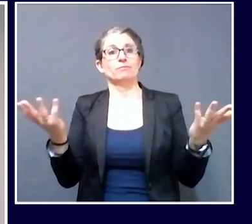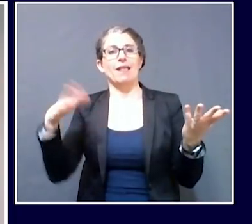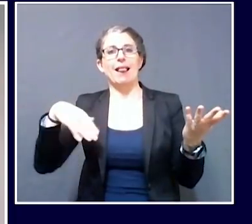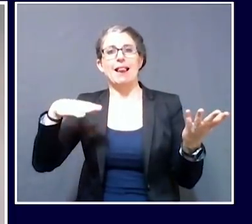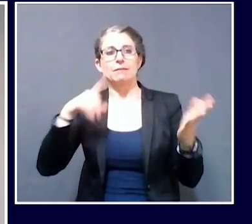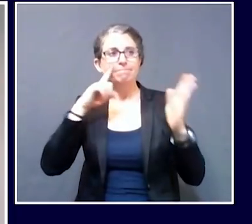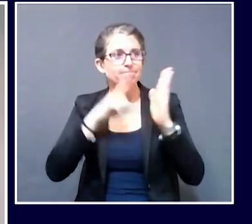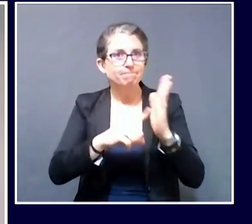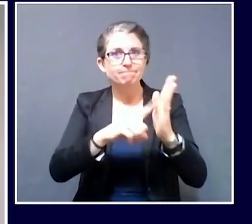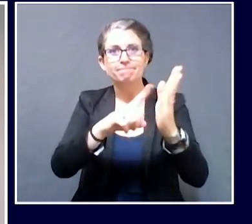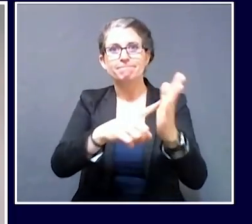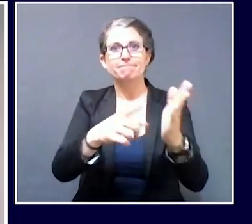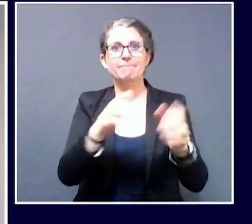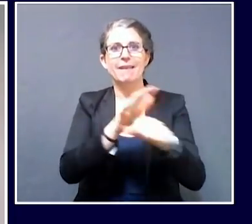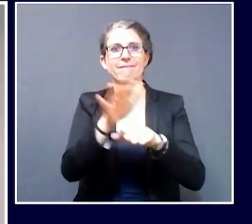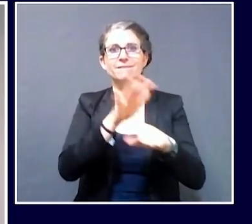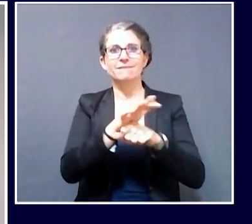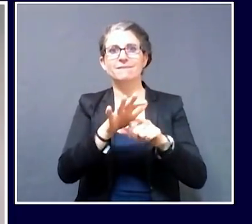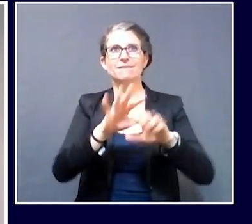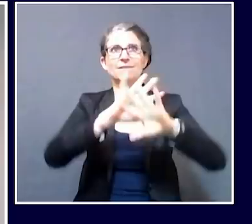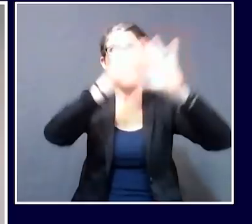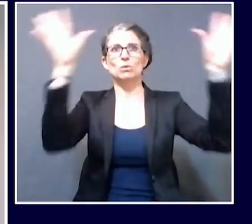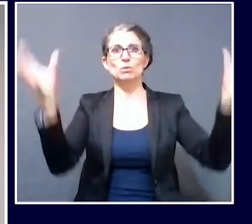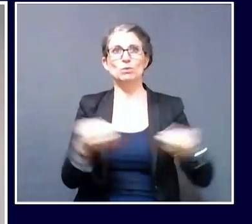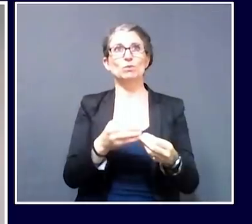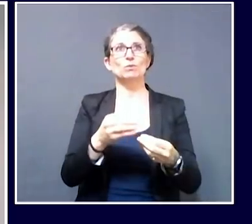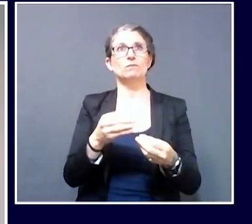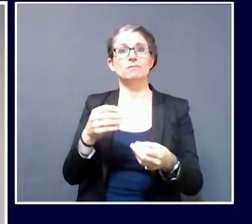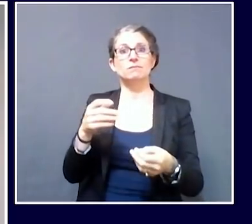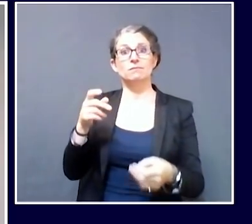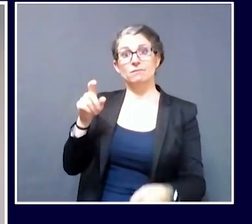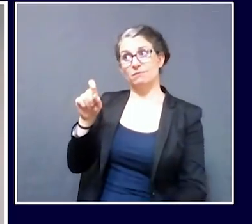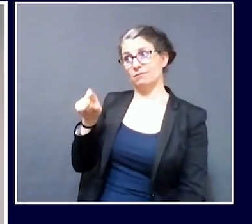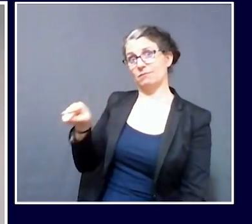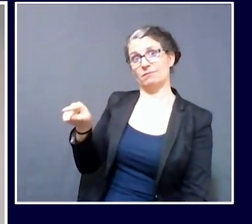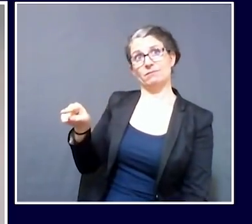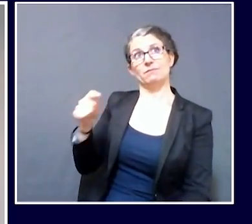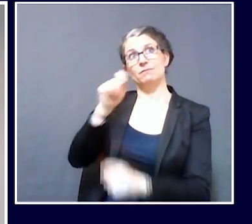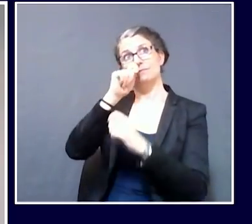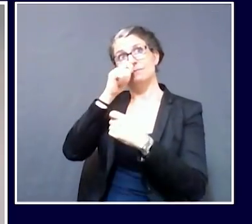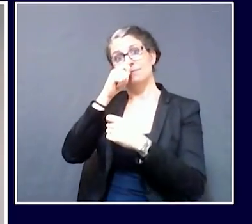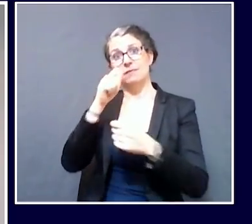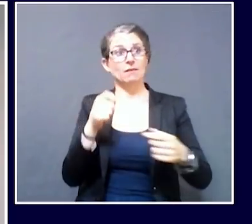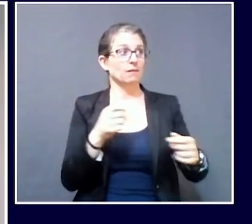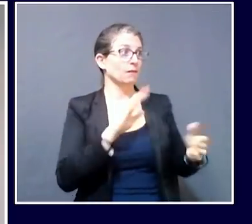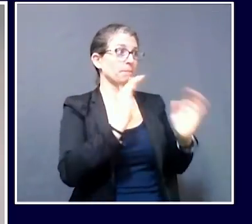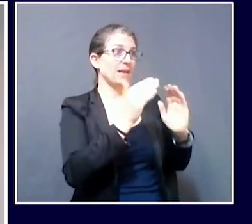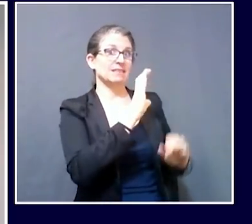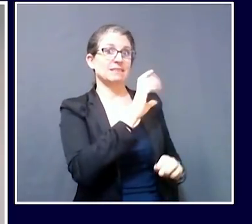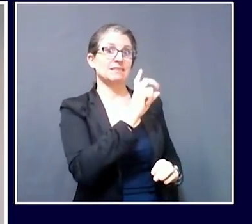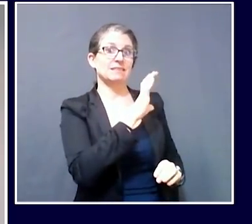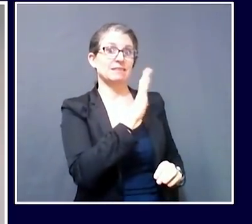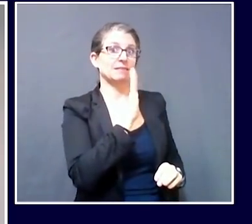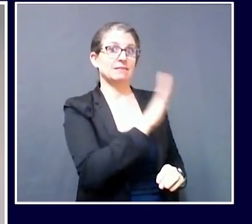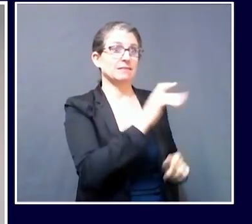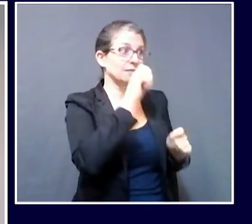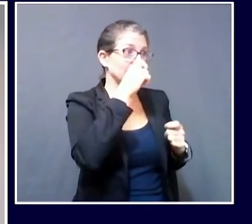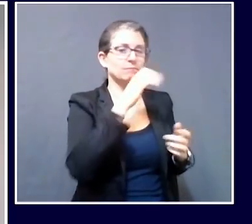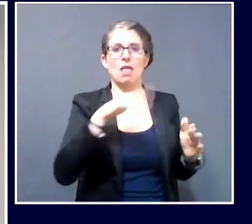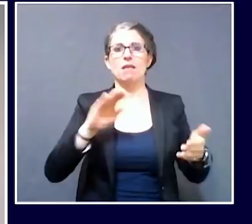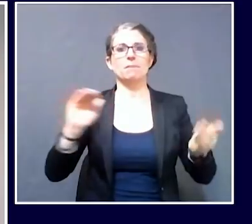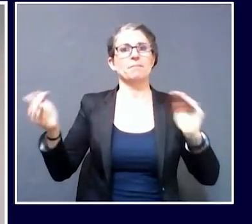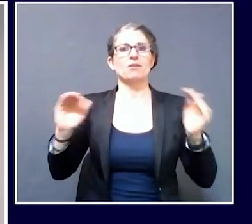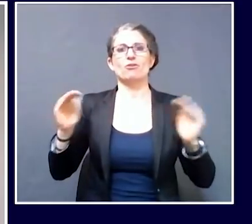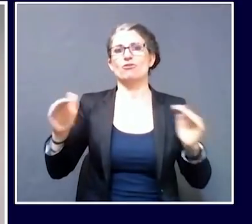test that's done at our laboratory. I know that there are some groups that are working to collect those data, but certainly there's a trade-off here because